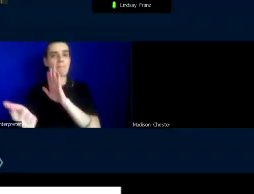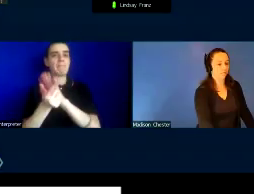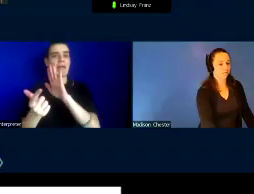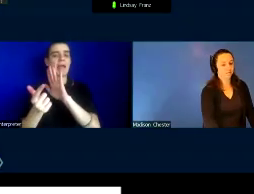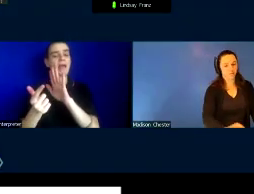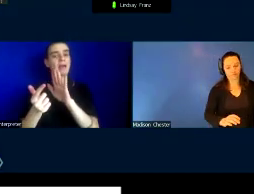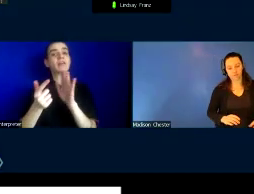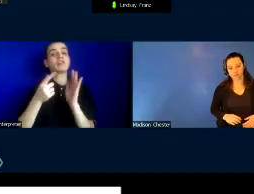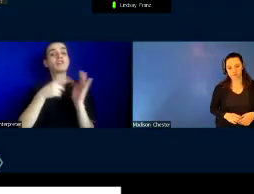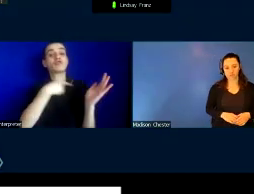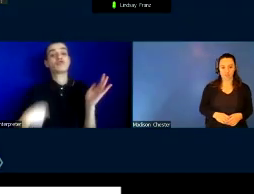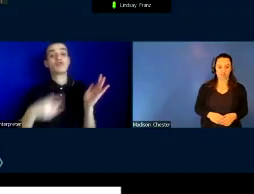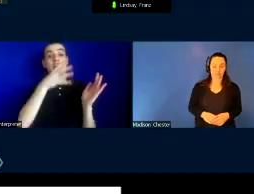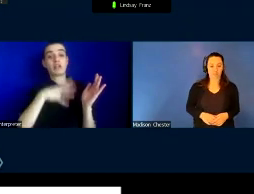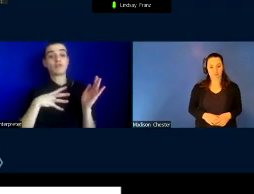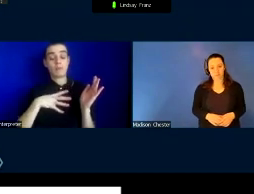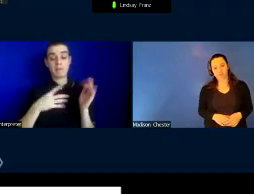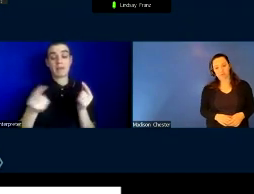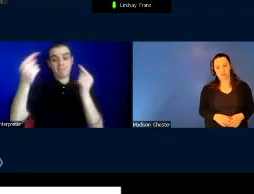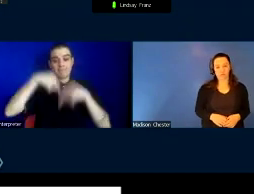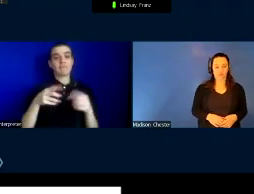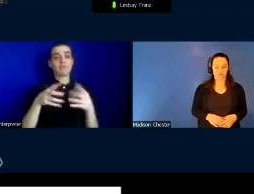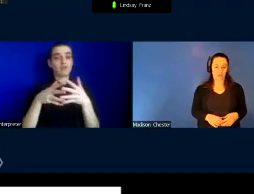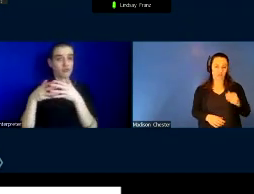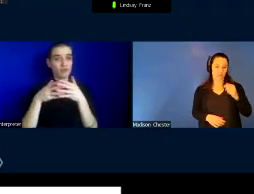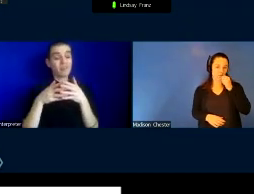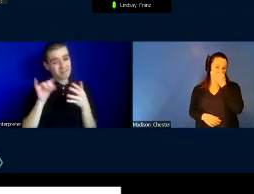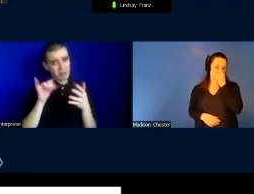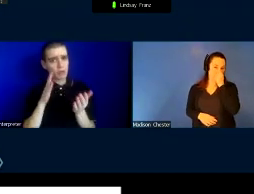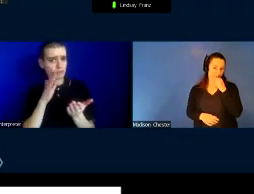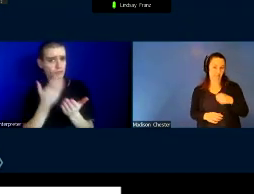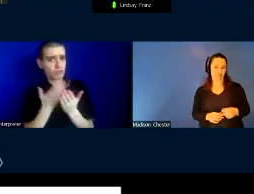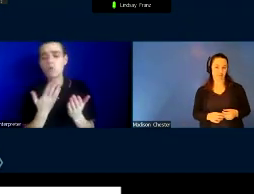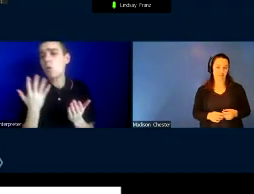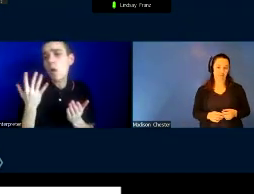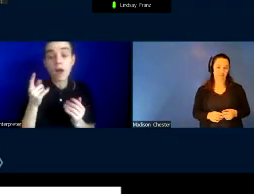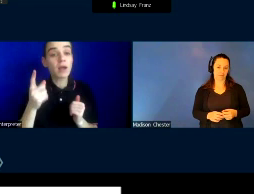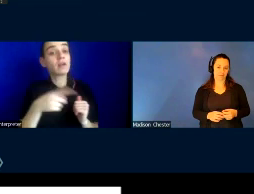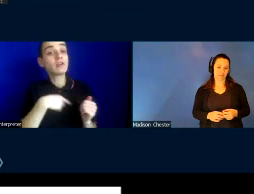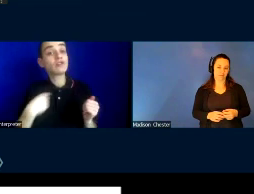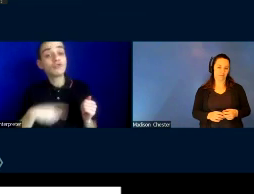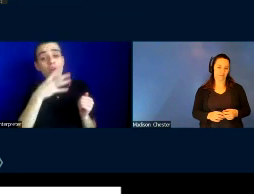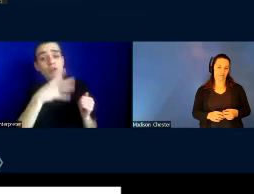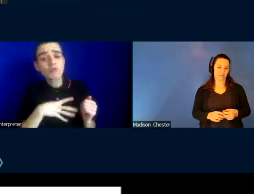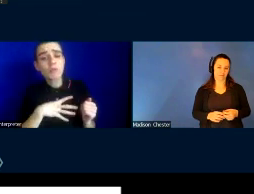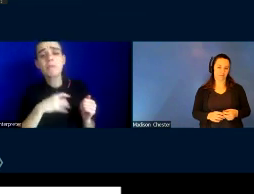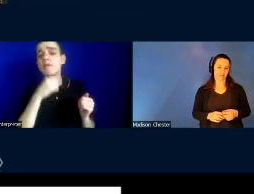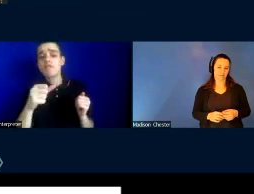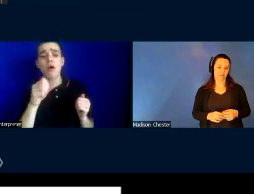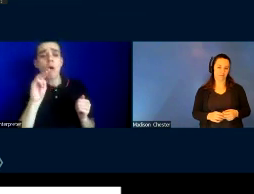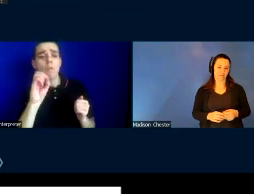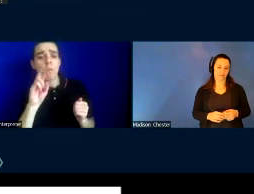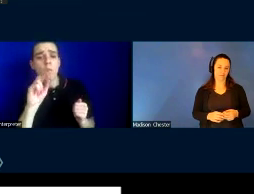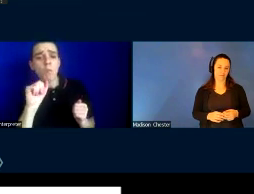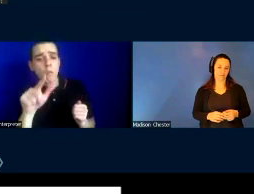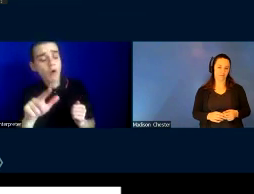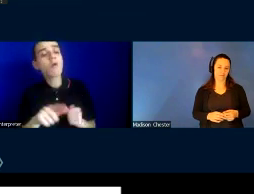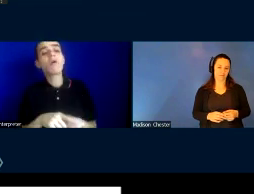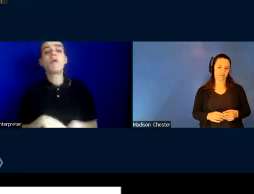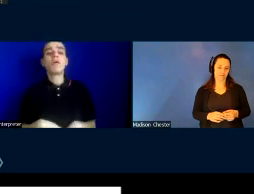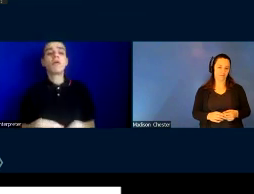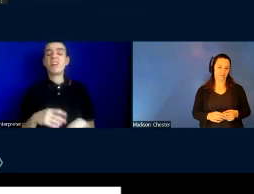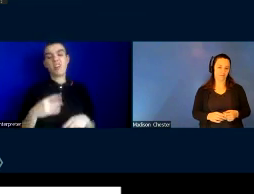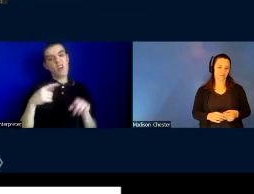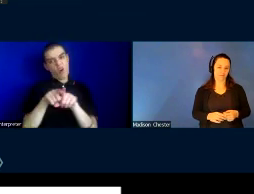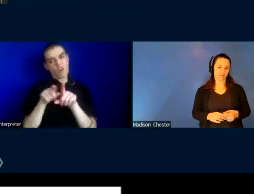the United States and was justified in large part of the perception that Chinese women were immoral or guilty of sexual misdeeds but also carried diseases